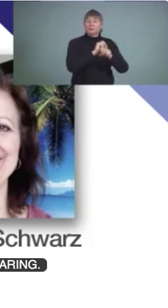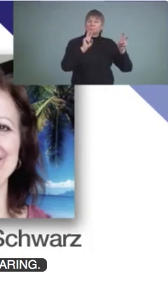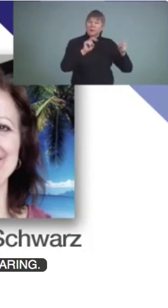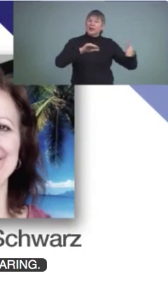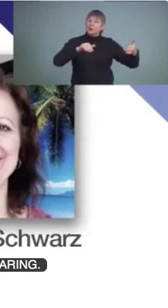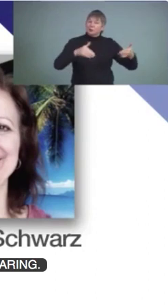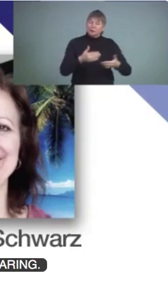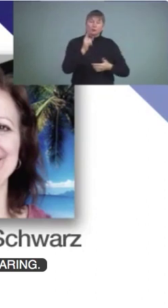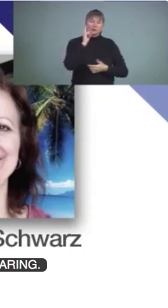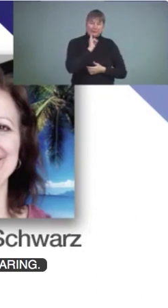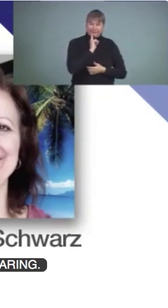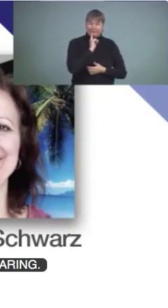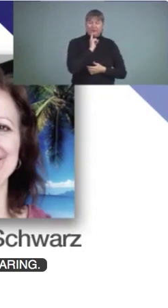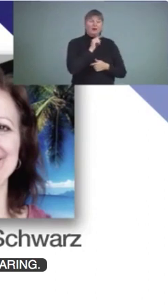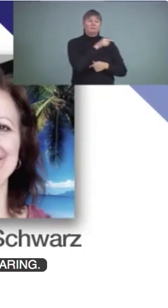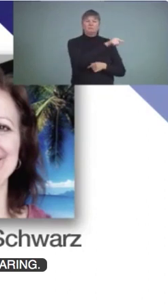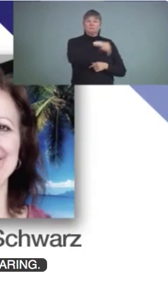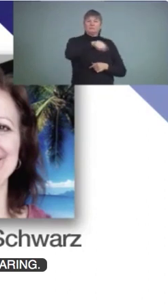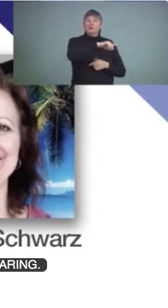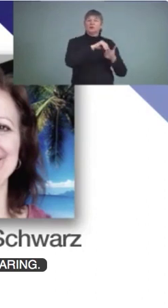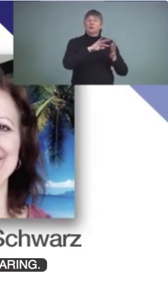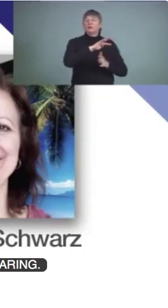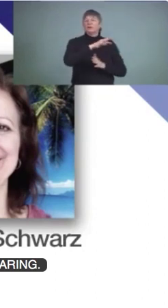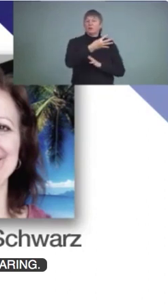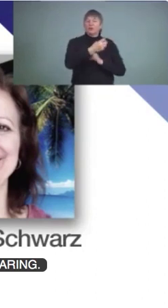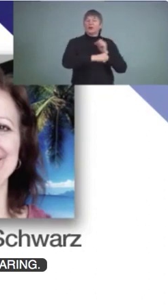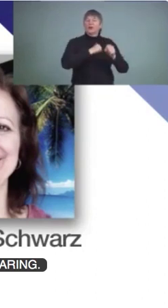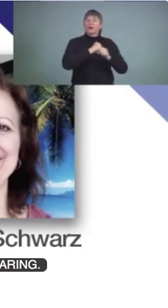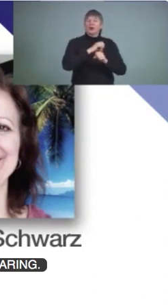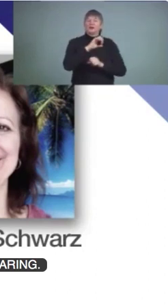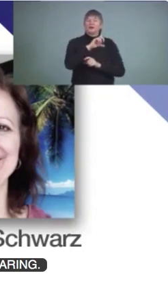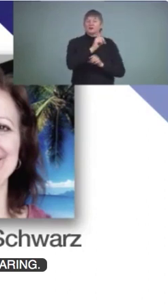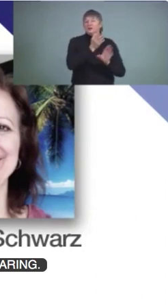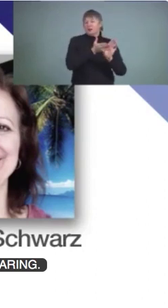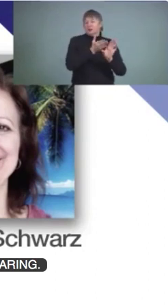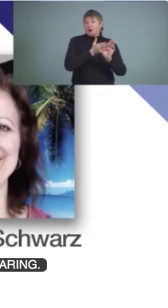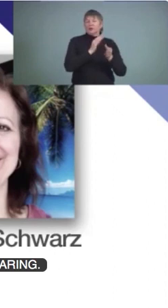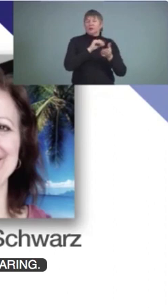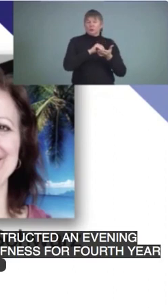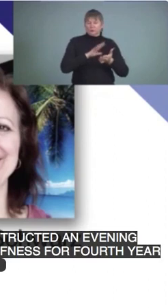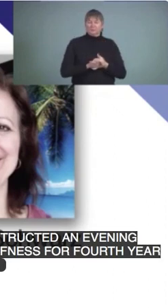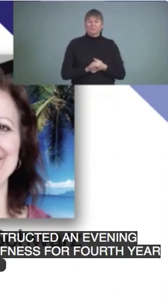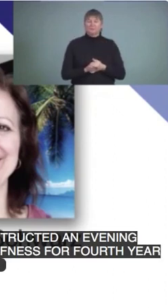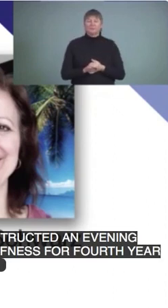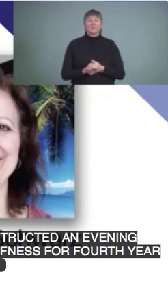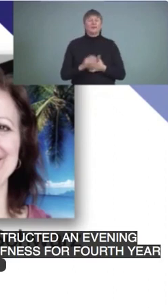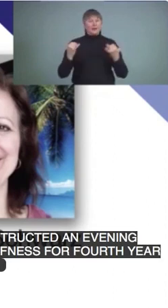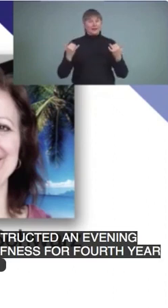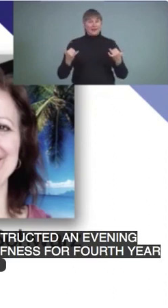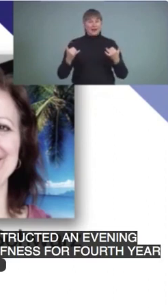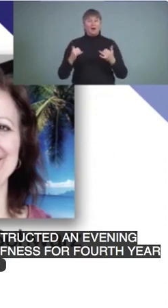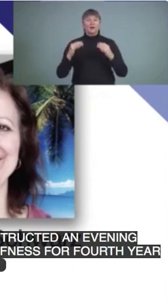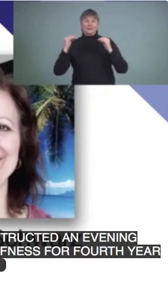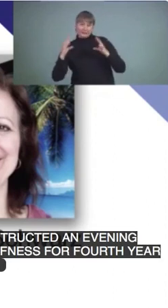Deafness for Fourth Year Educational Psychology students. Currently, she is a teacher consultant